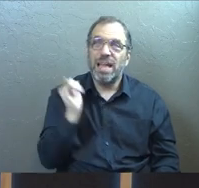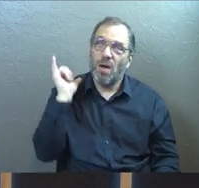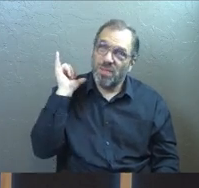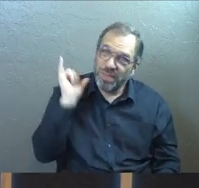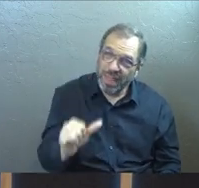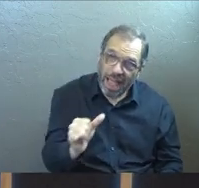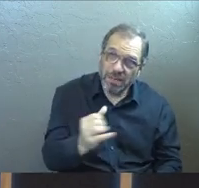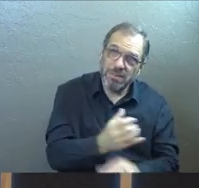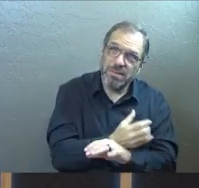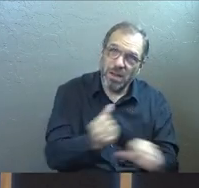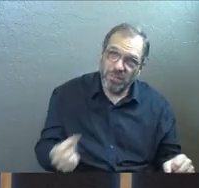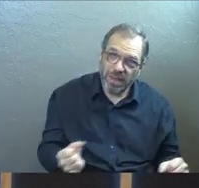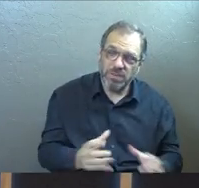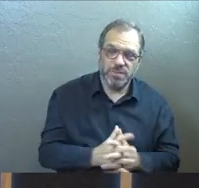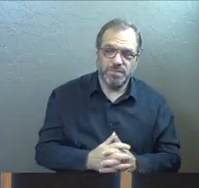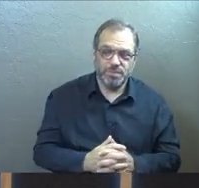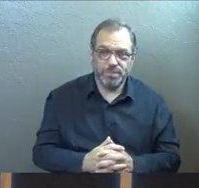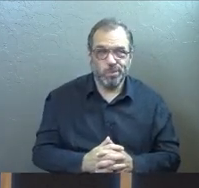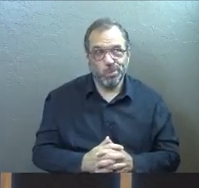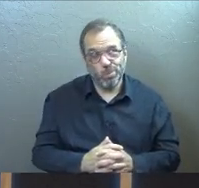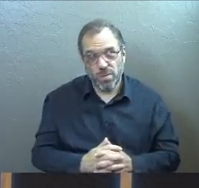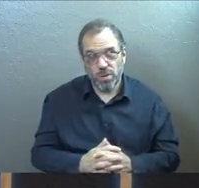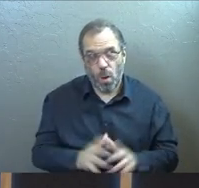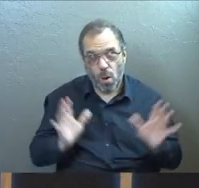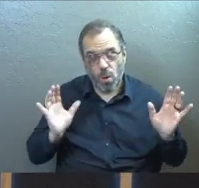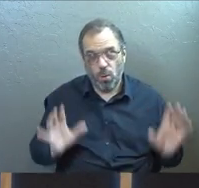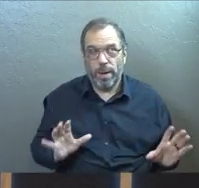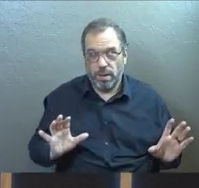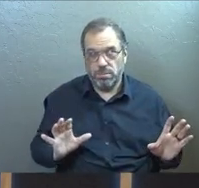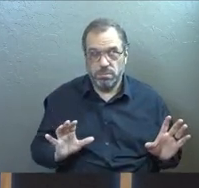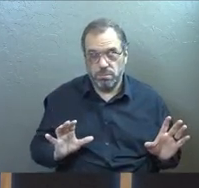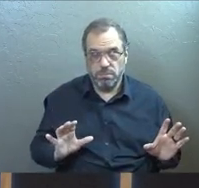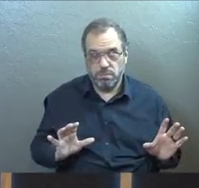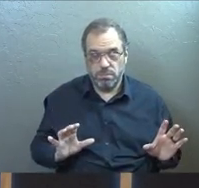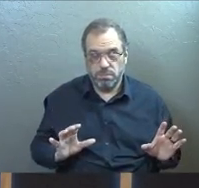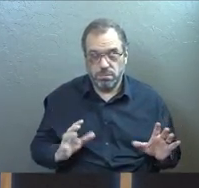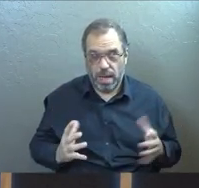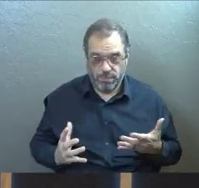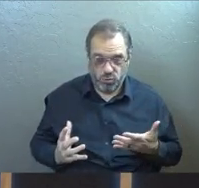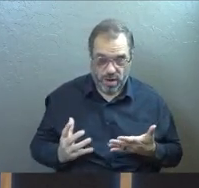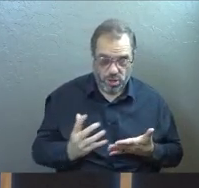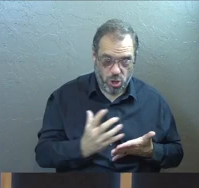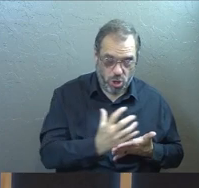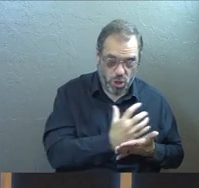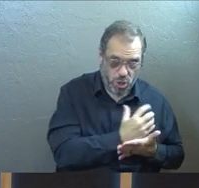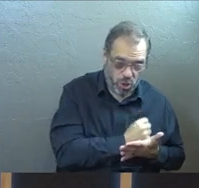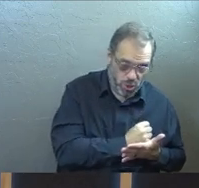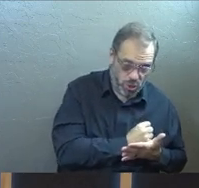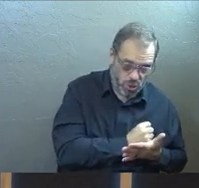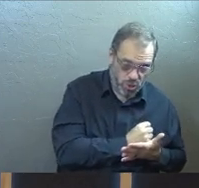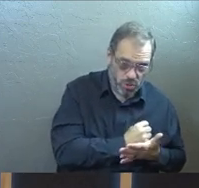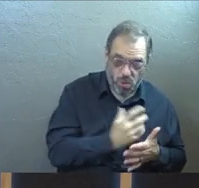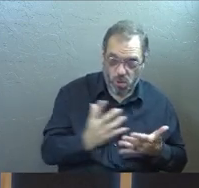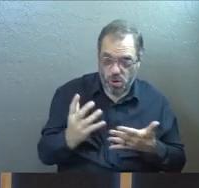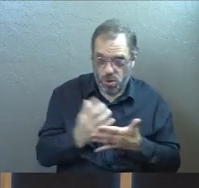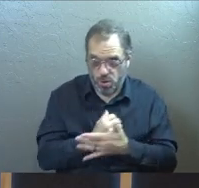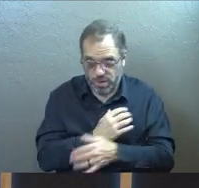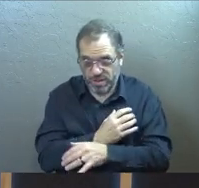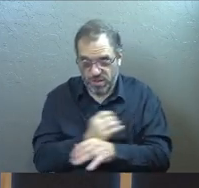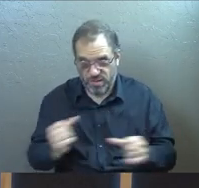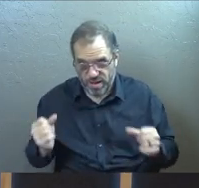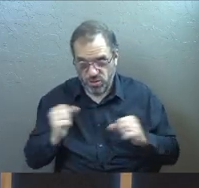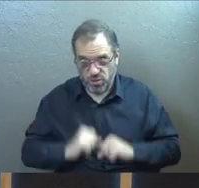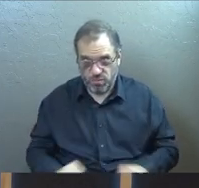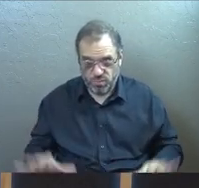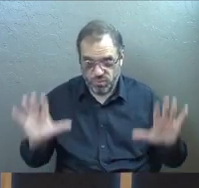salvation. And you're like, wait a second. Are we saying that we're trying to earn something or, or that it requires this kind of massive